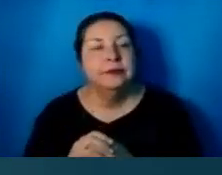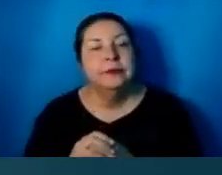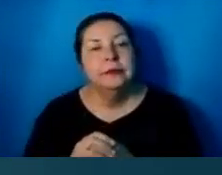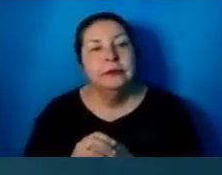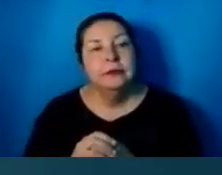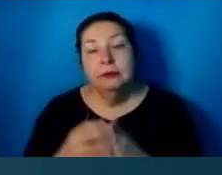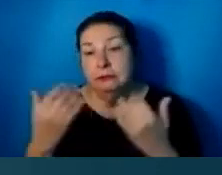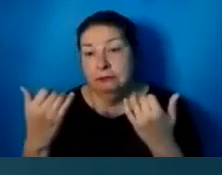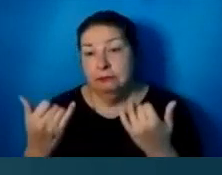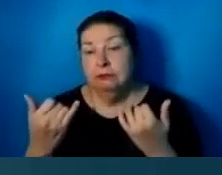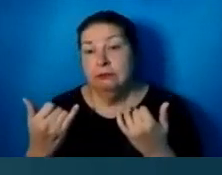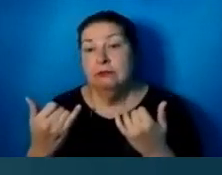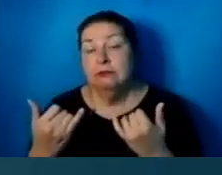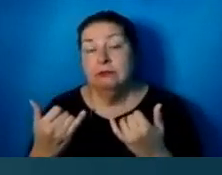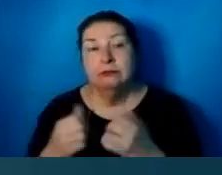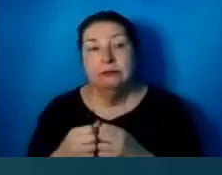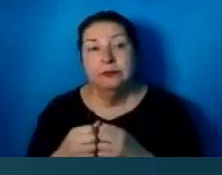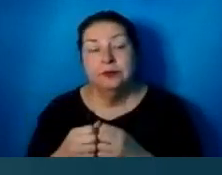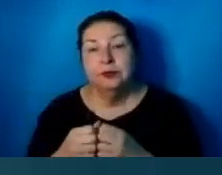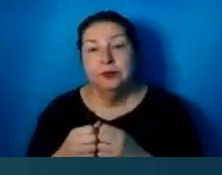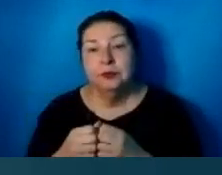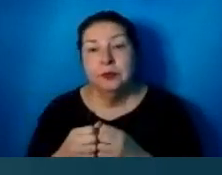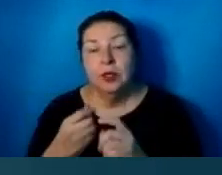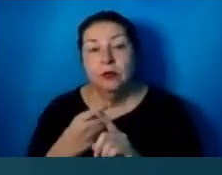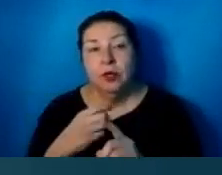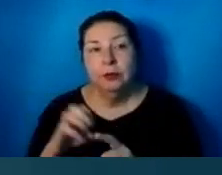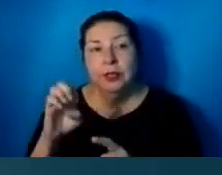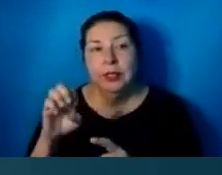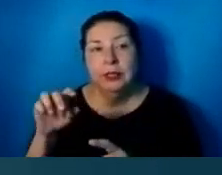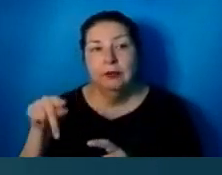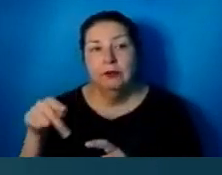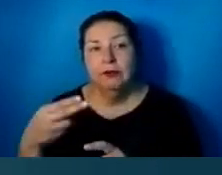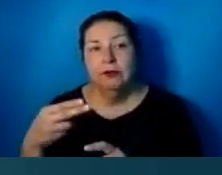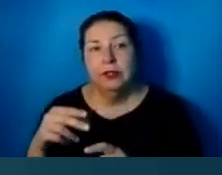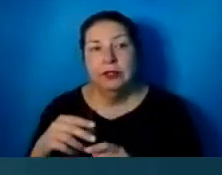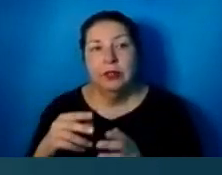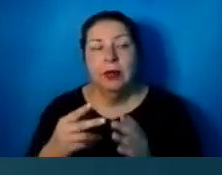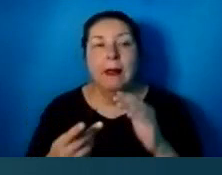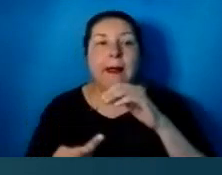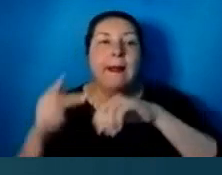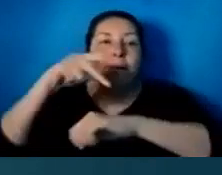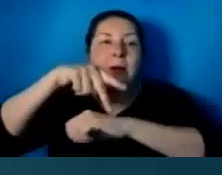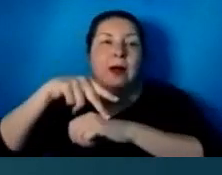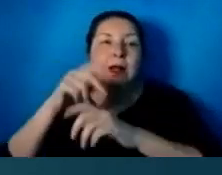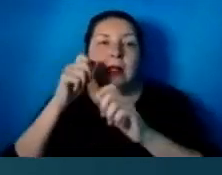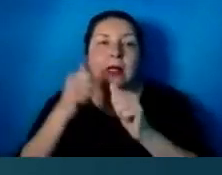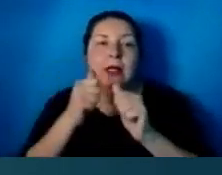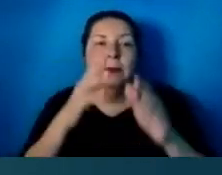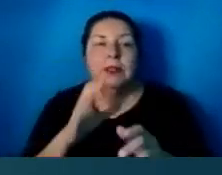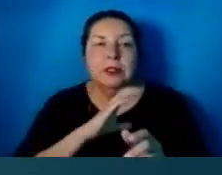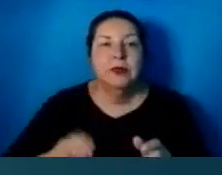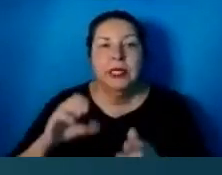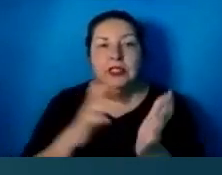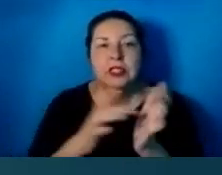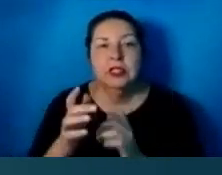And now a part from Ephesians. Paul, an apostle of Christ Jesus by the will of God,